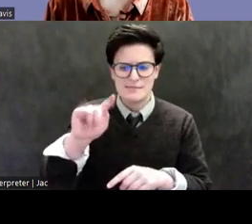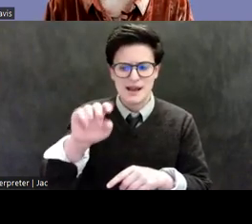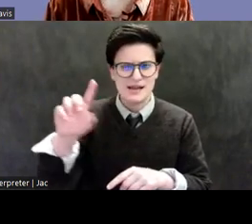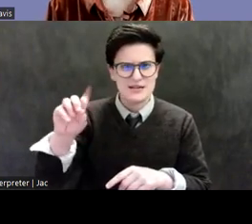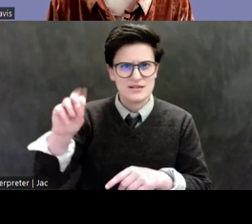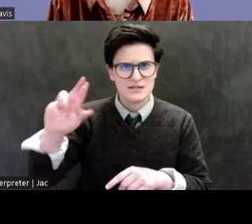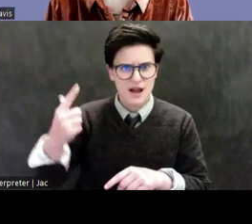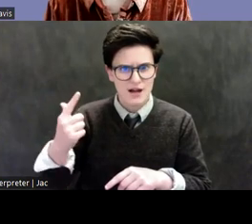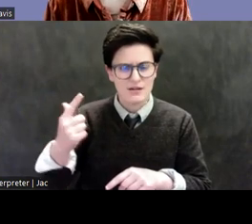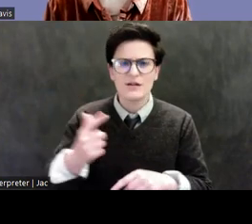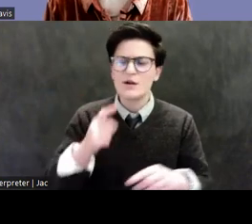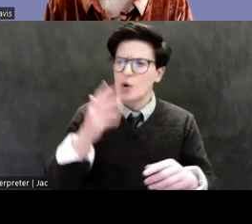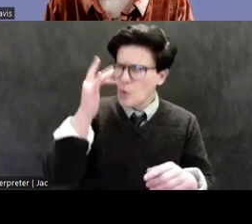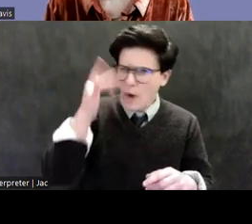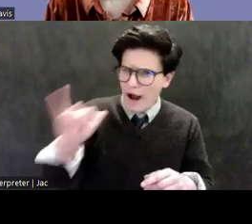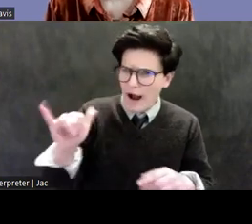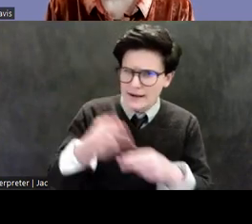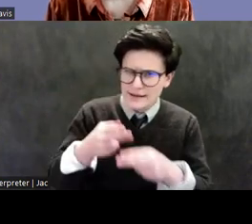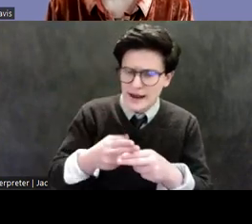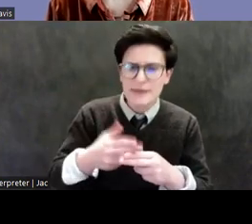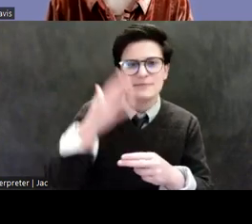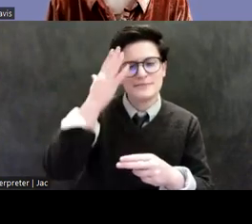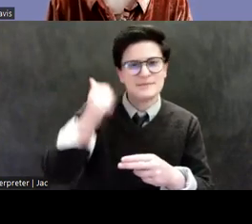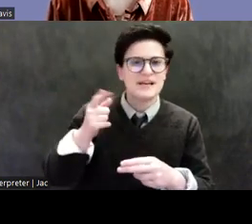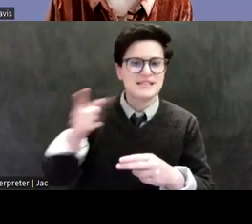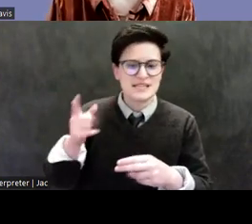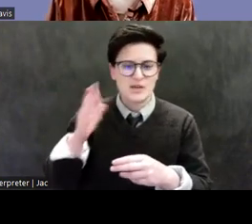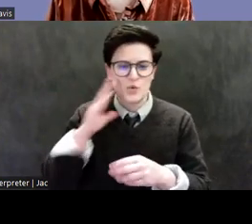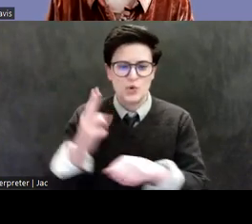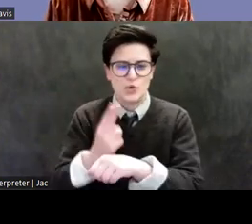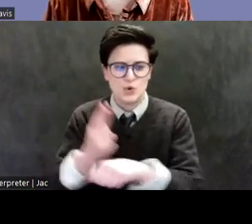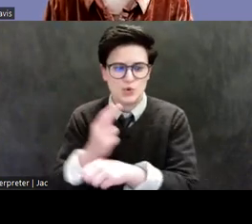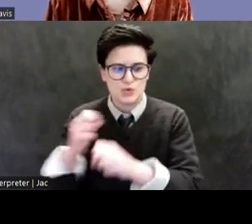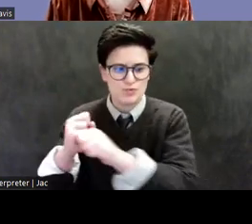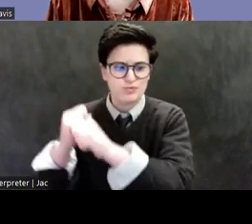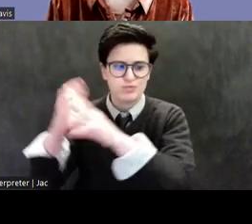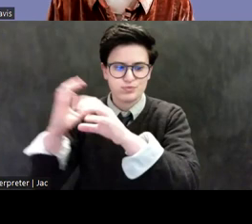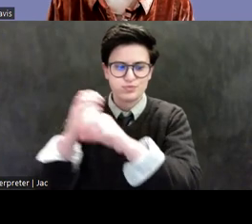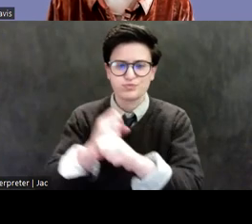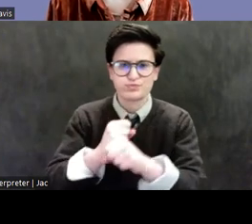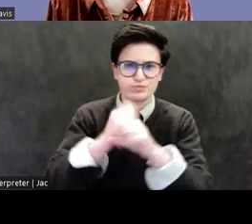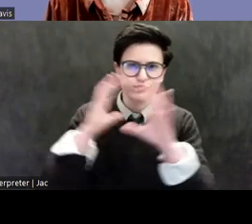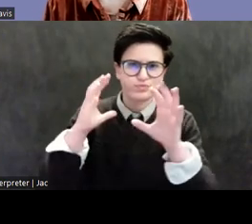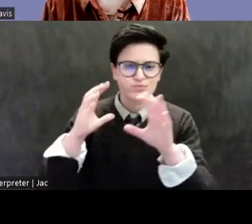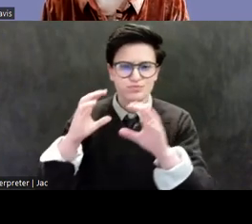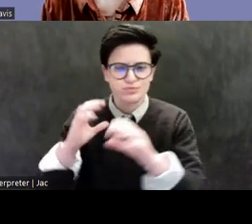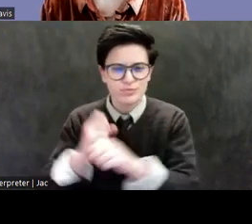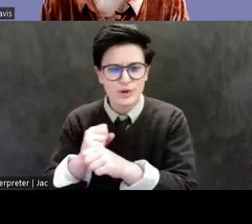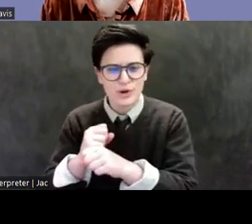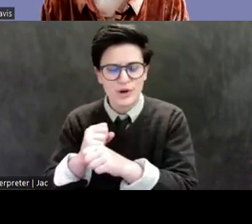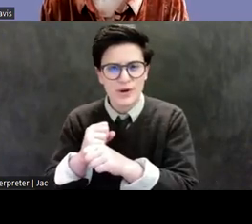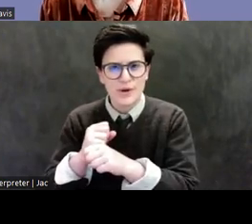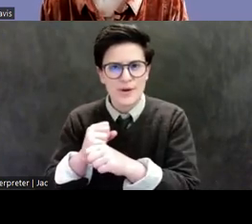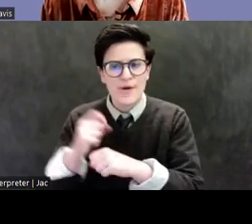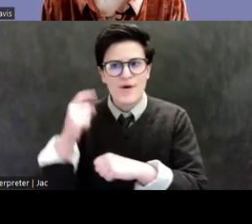this is an important qualification, at least telling his drinking companions that he did so, who knows if this is true or not, to do in seconds